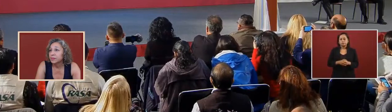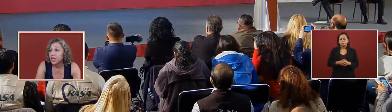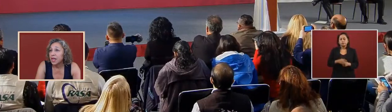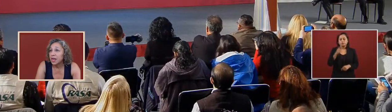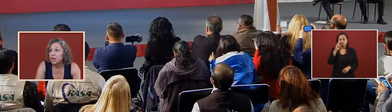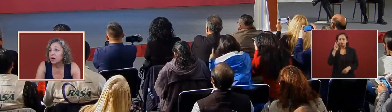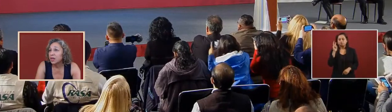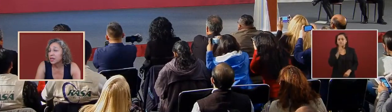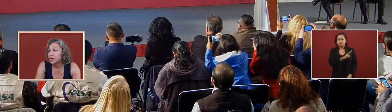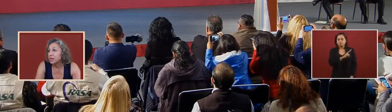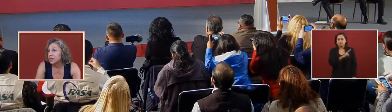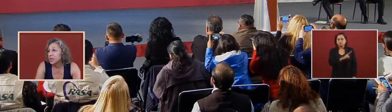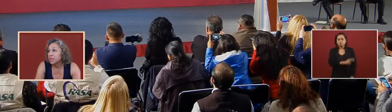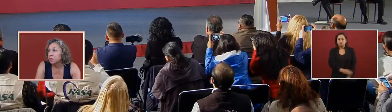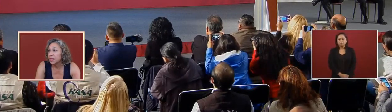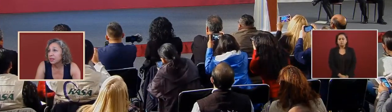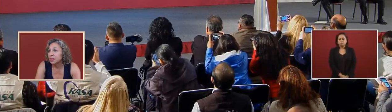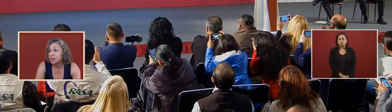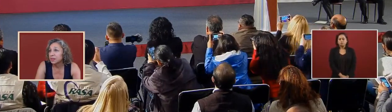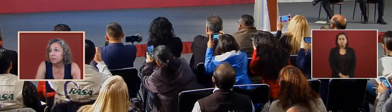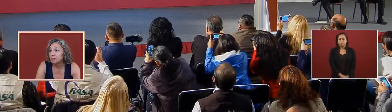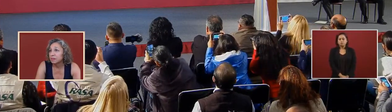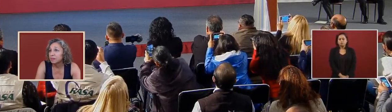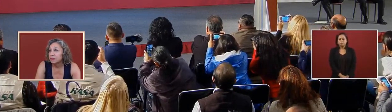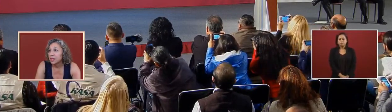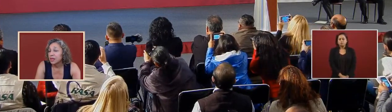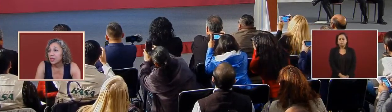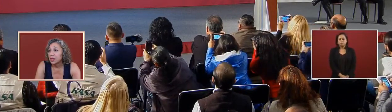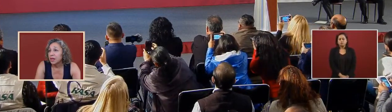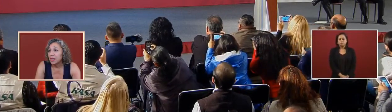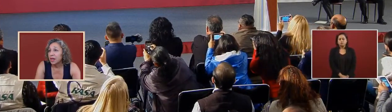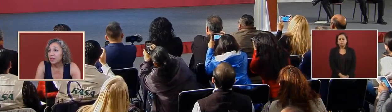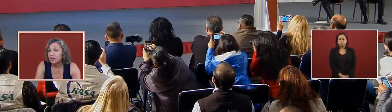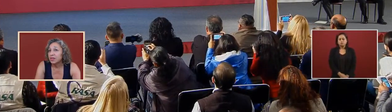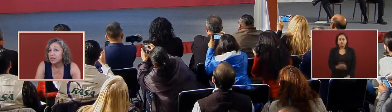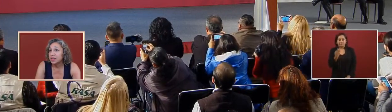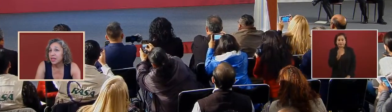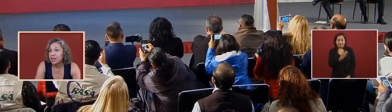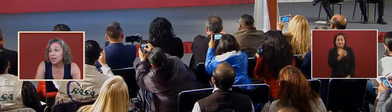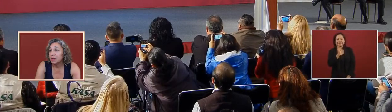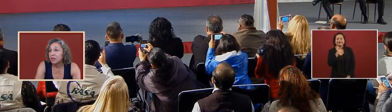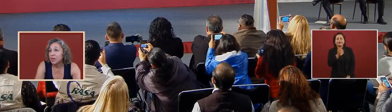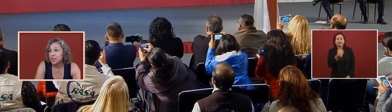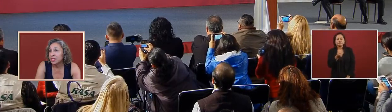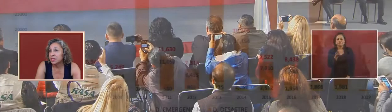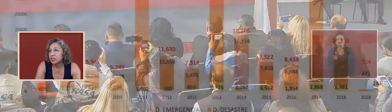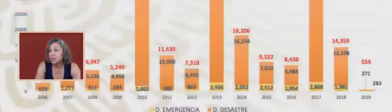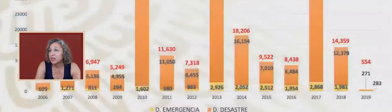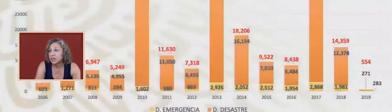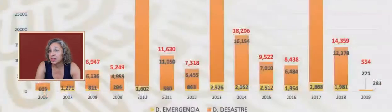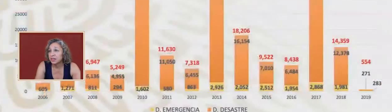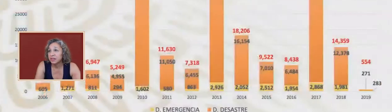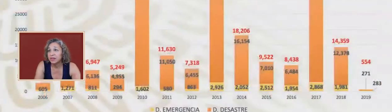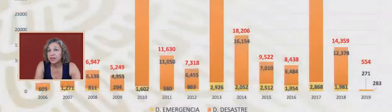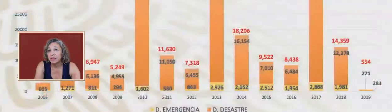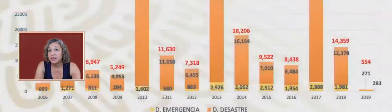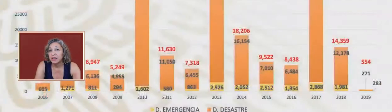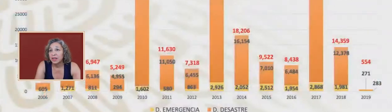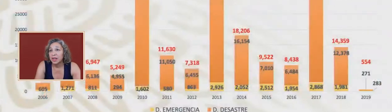and look at the expense and you can see what they took